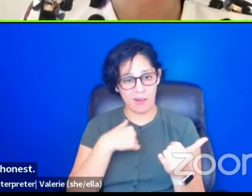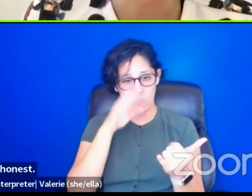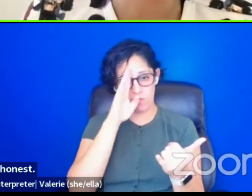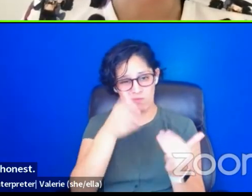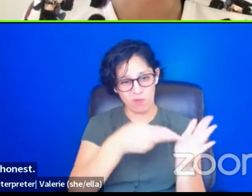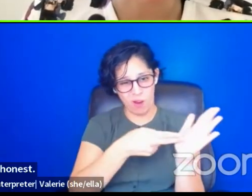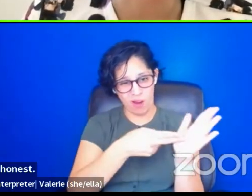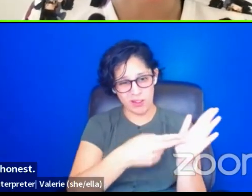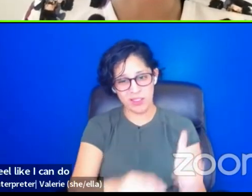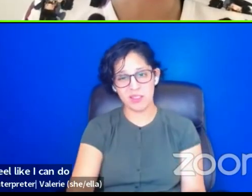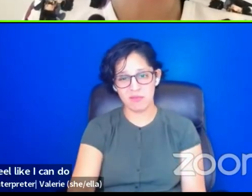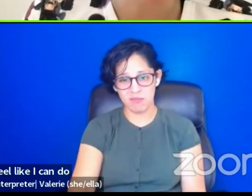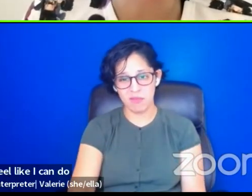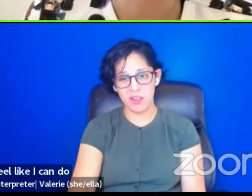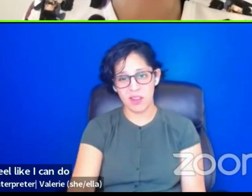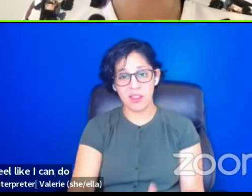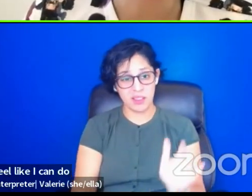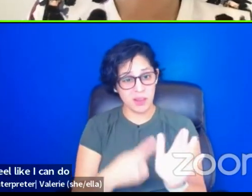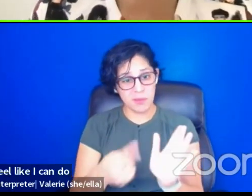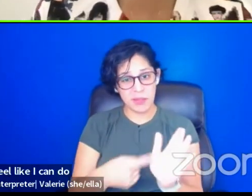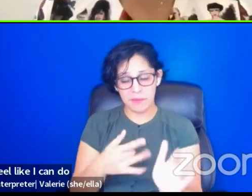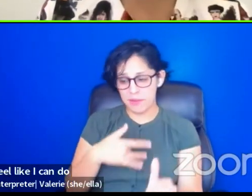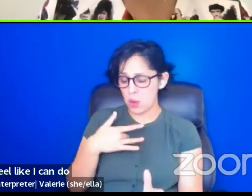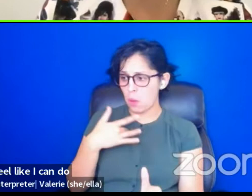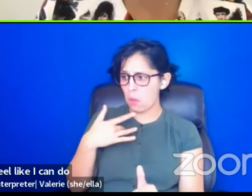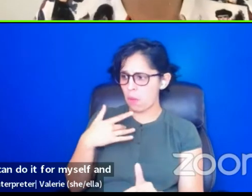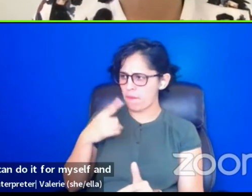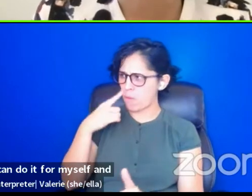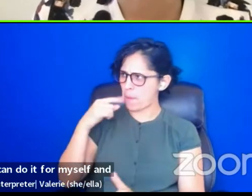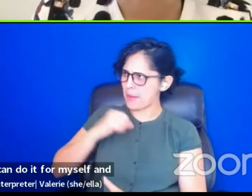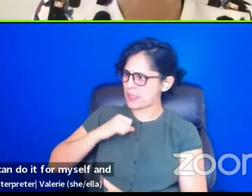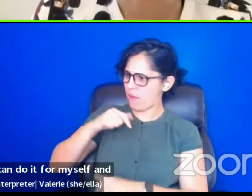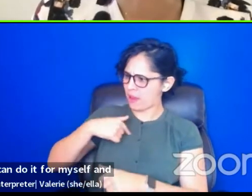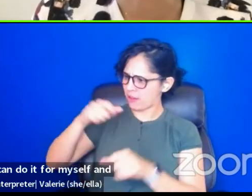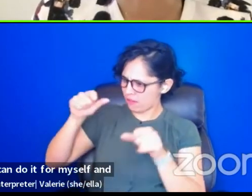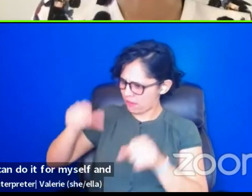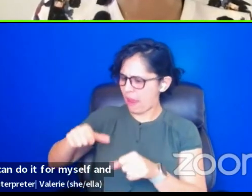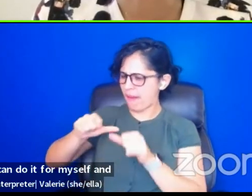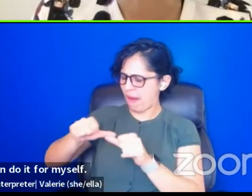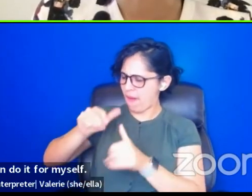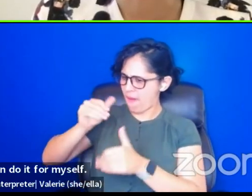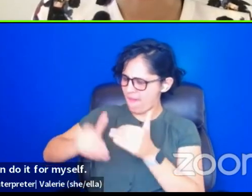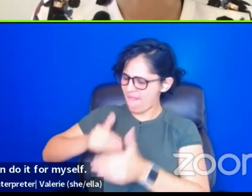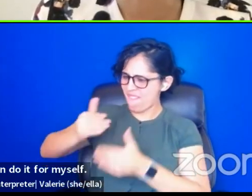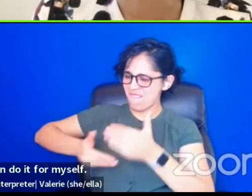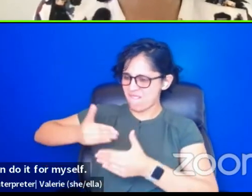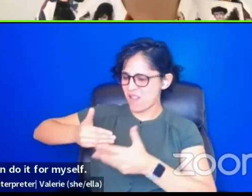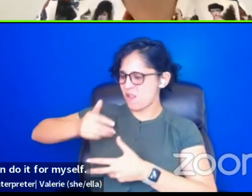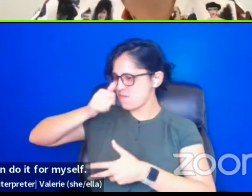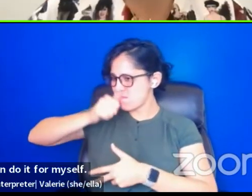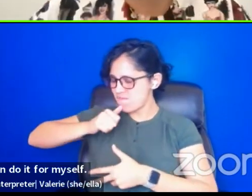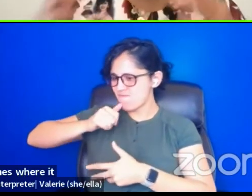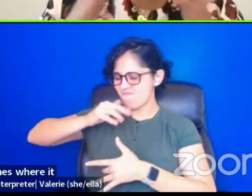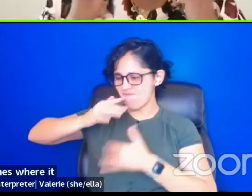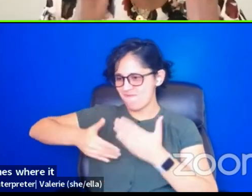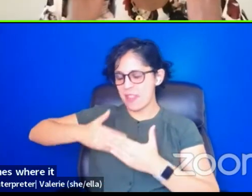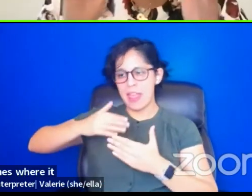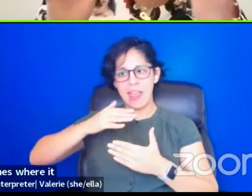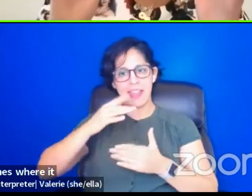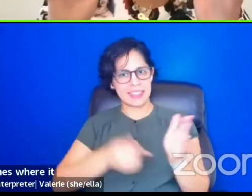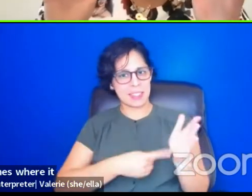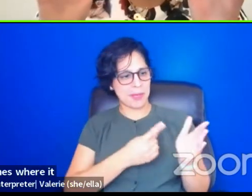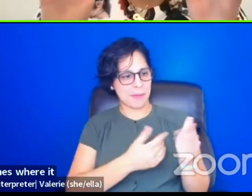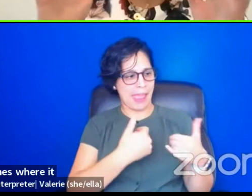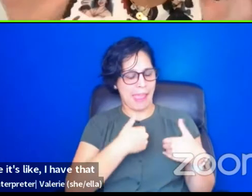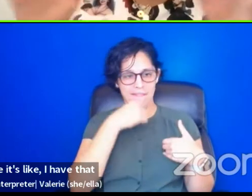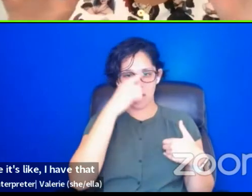do it for myself. And then there are times where, uh, it's like, I have that cognitive